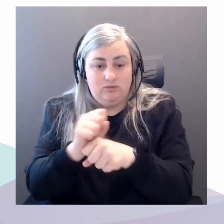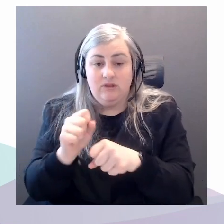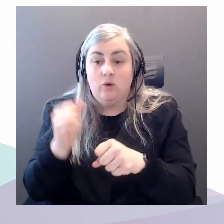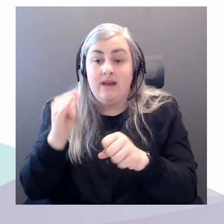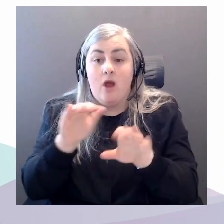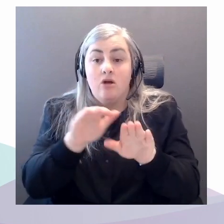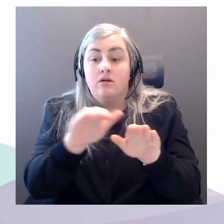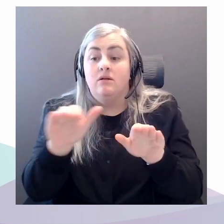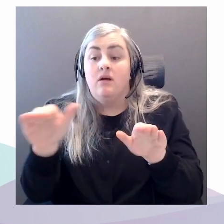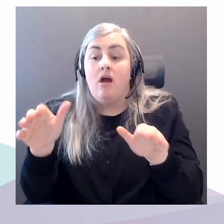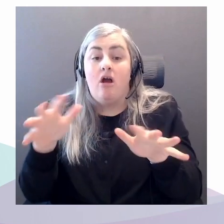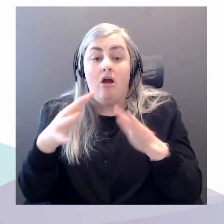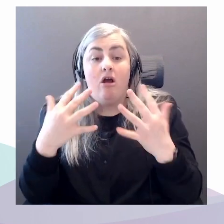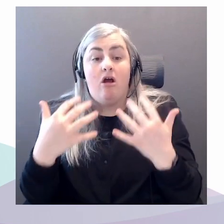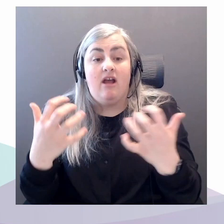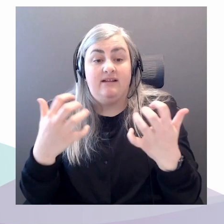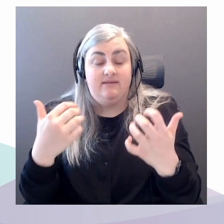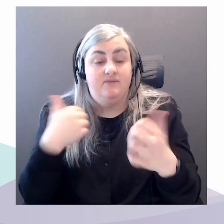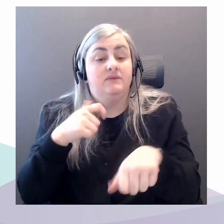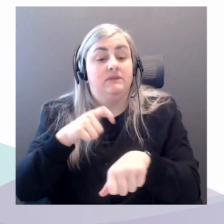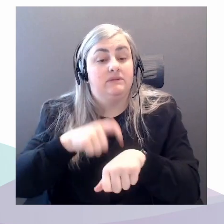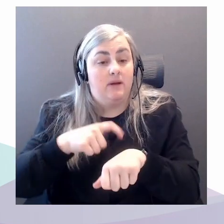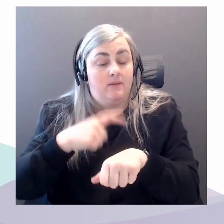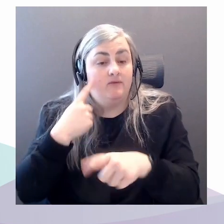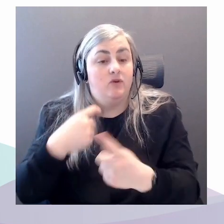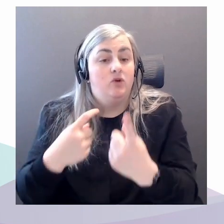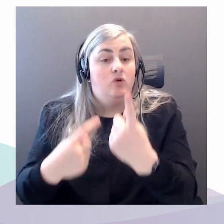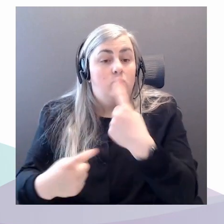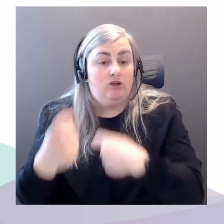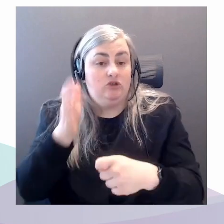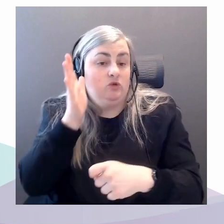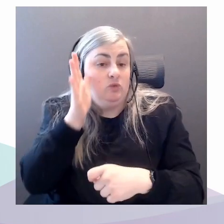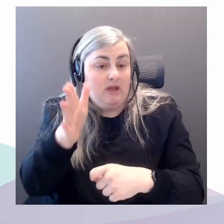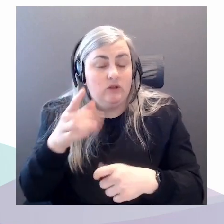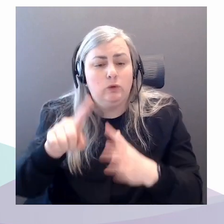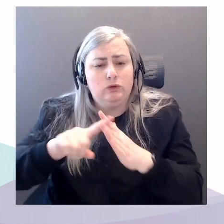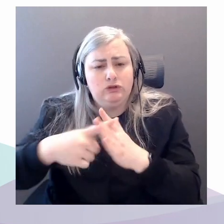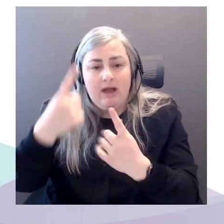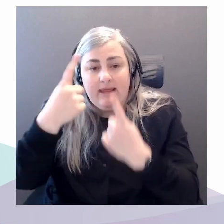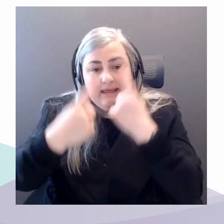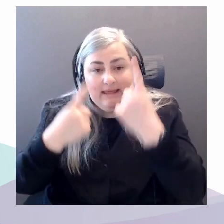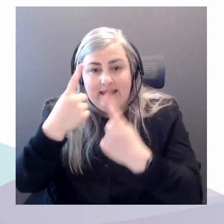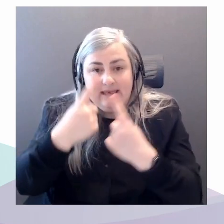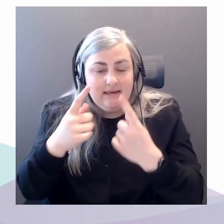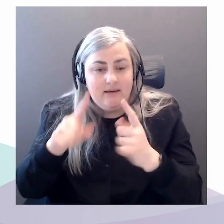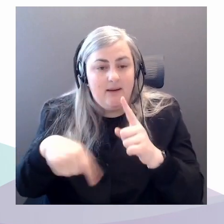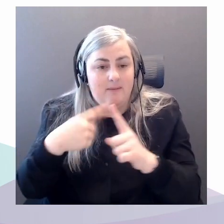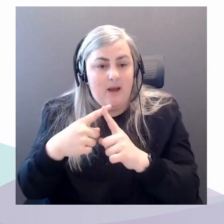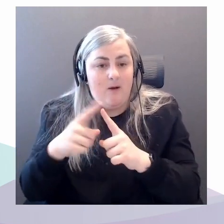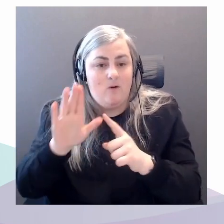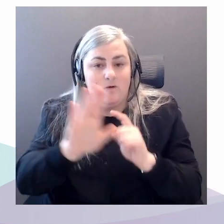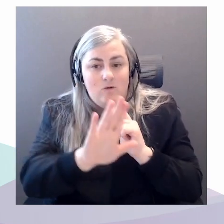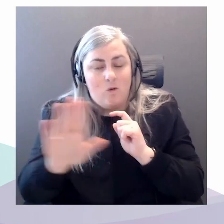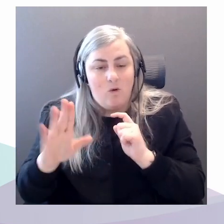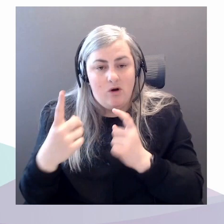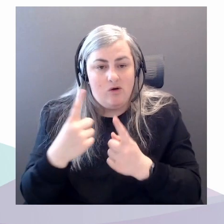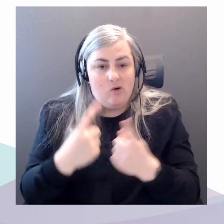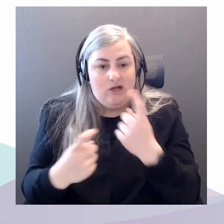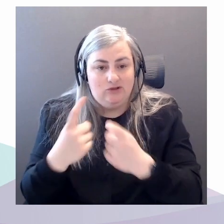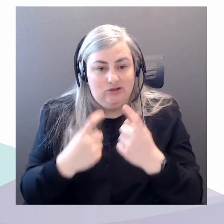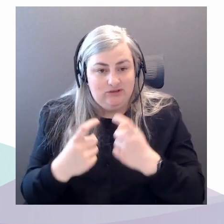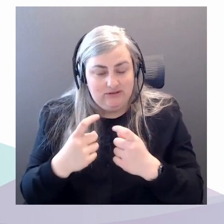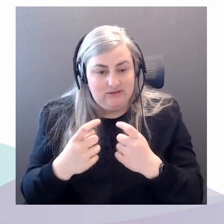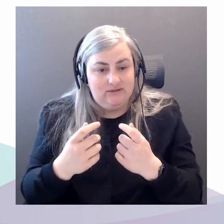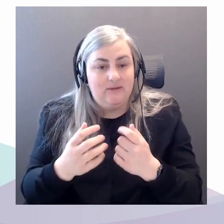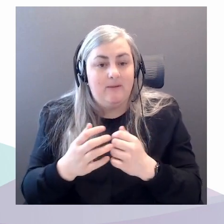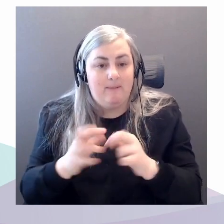So please begin thinking, if you haven't already, about the questions that you would like to pose to Imra or Sheena.